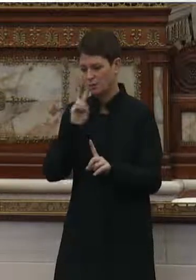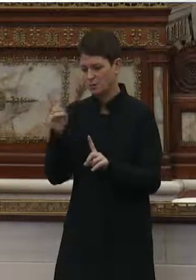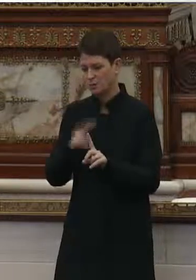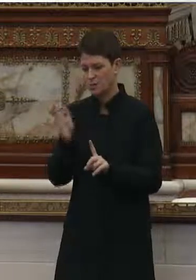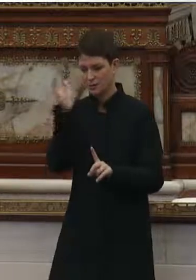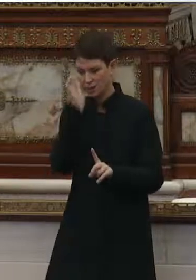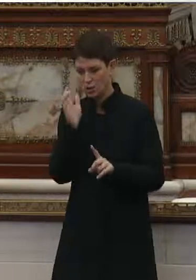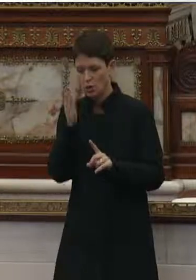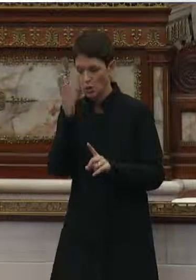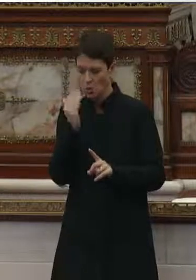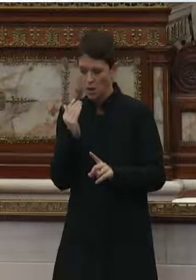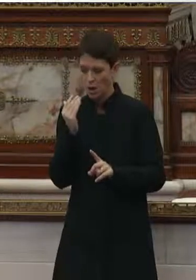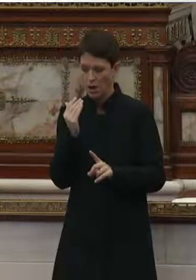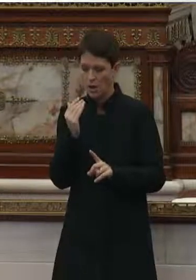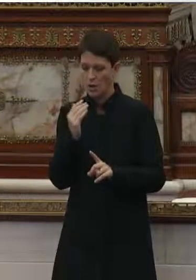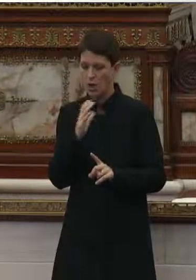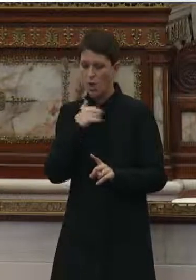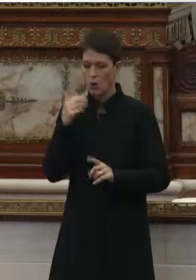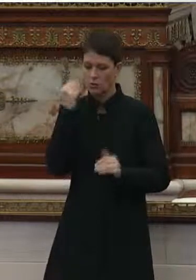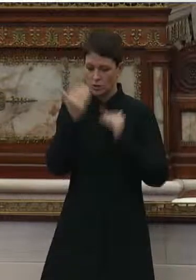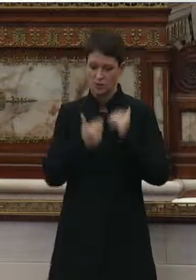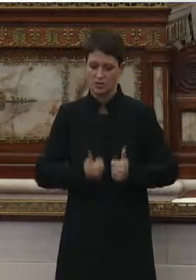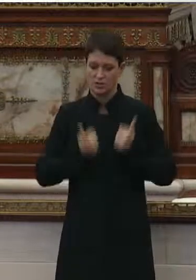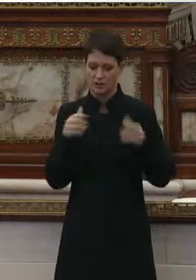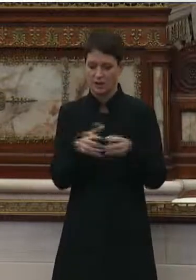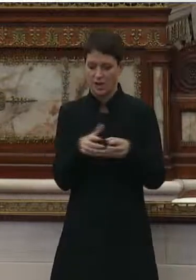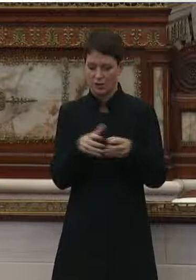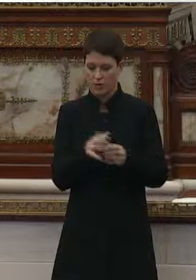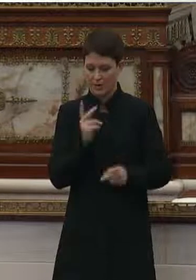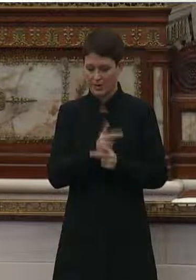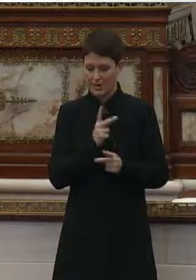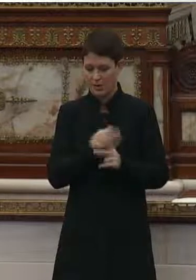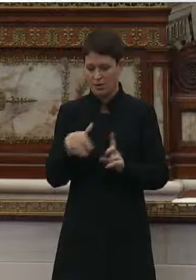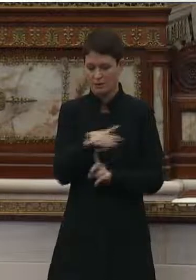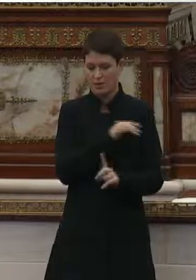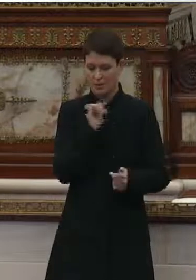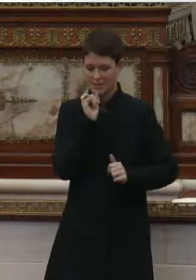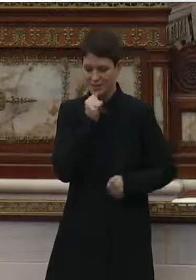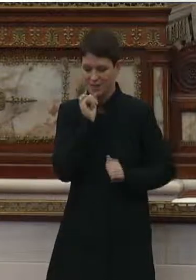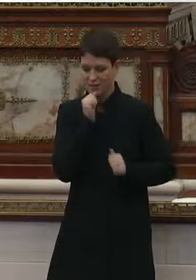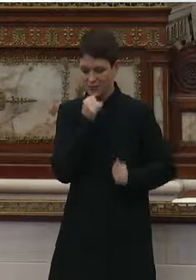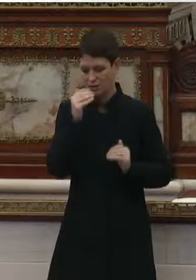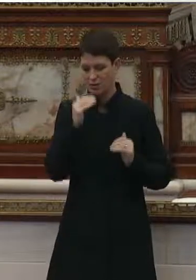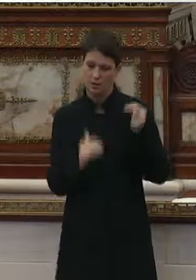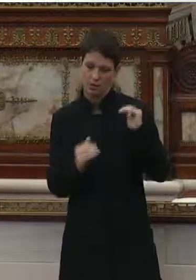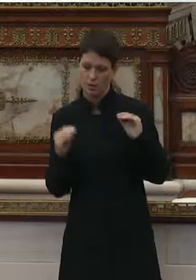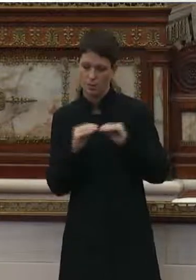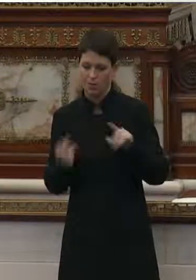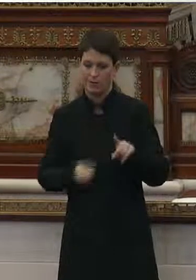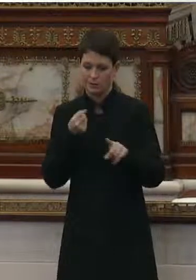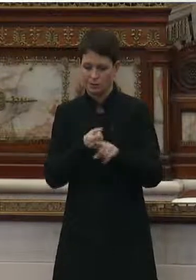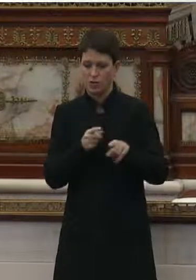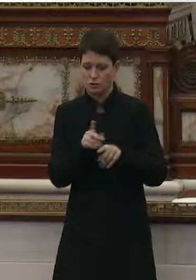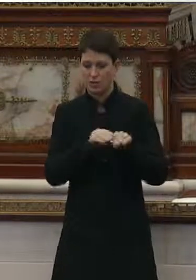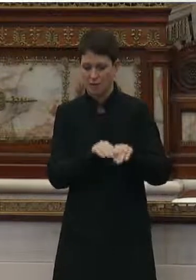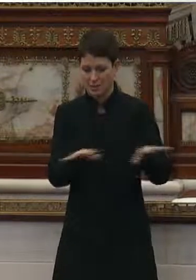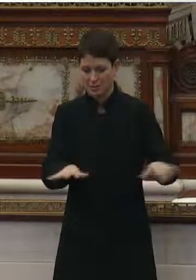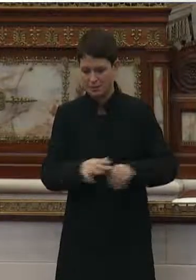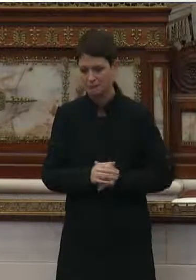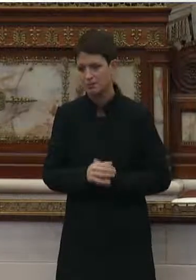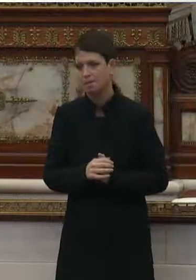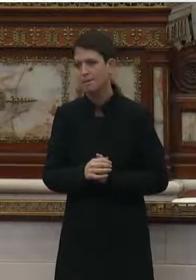on why older adults living in congregate care settings have suffered disproportionately during this pandemic.